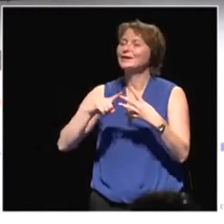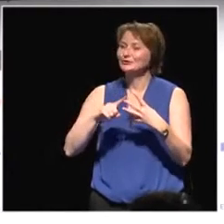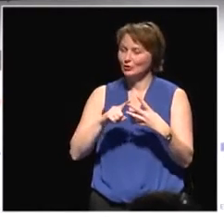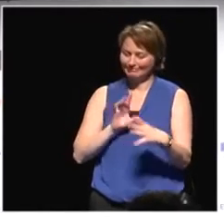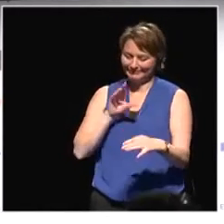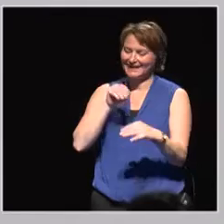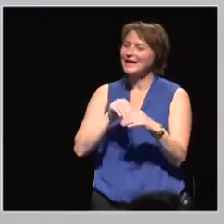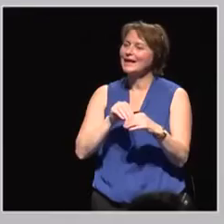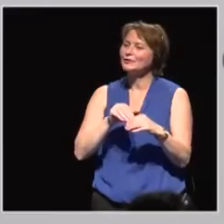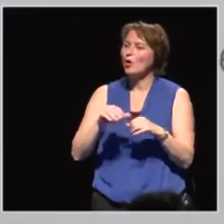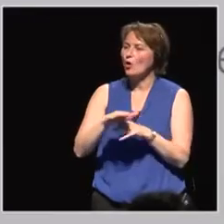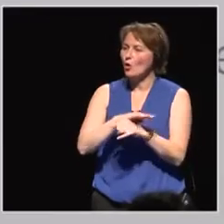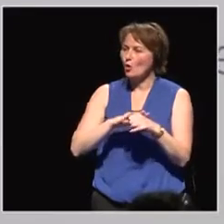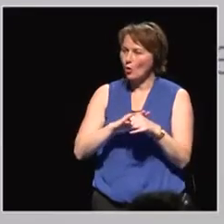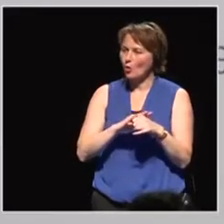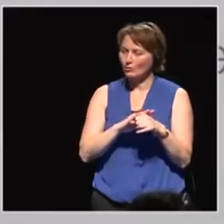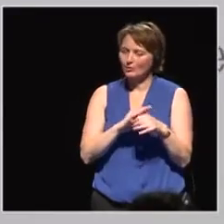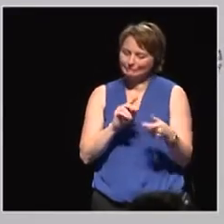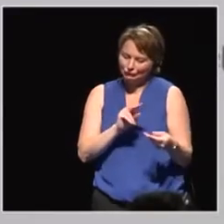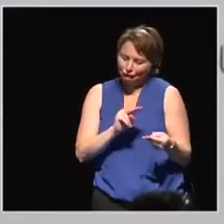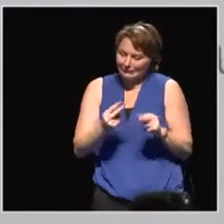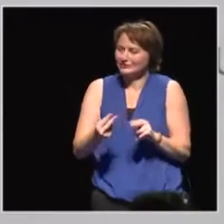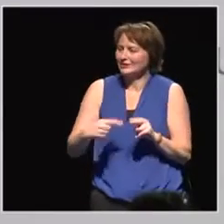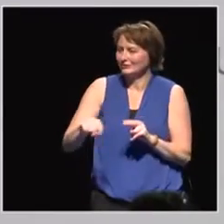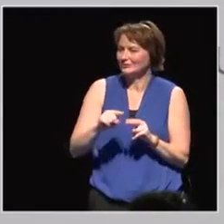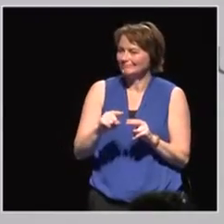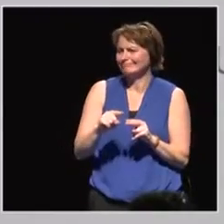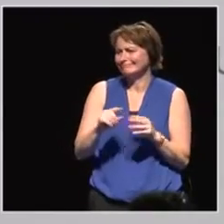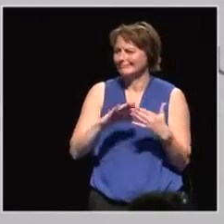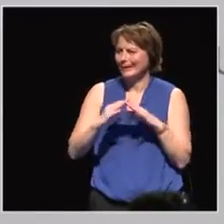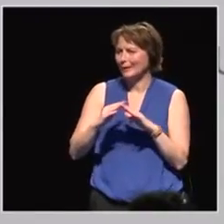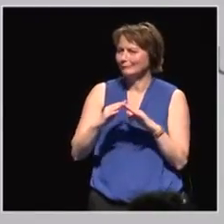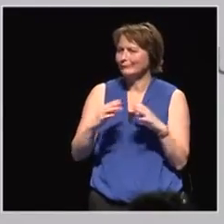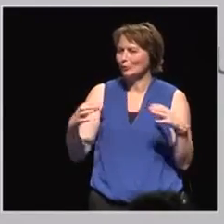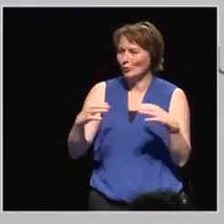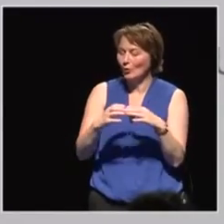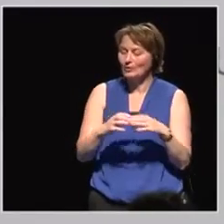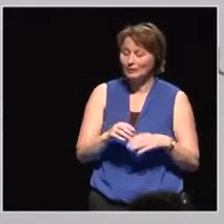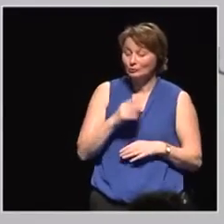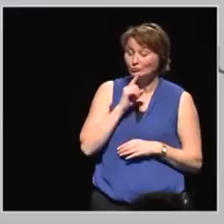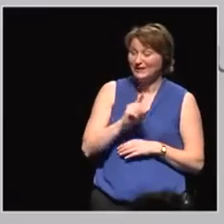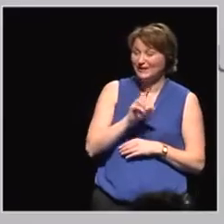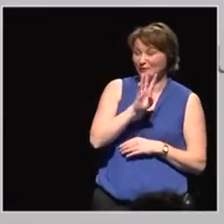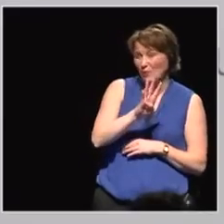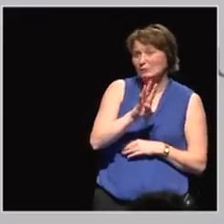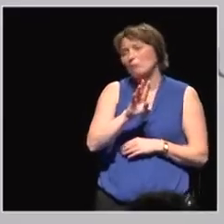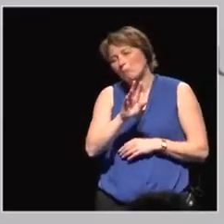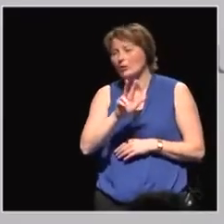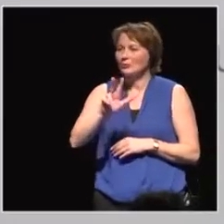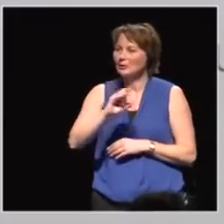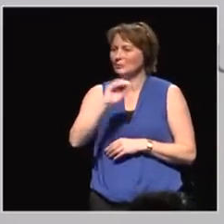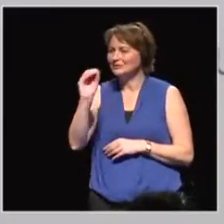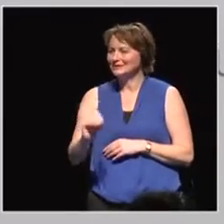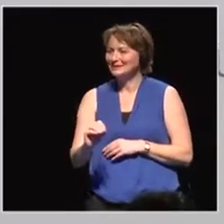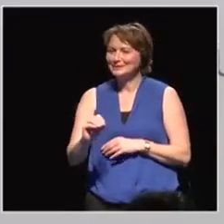local transition town group with 43% of the voters. I would like now